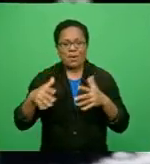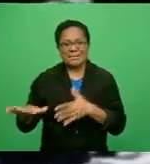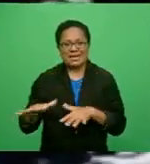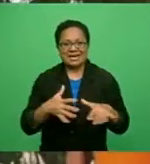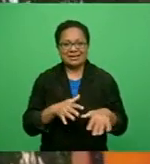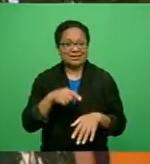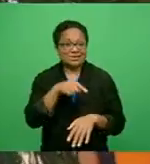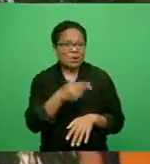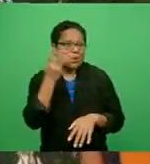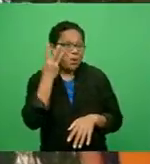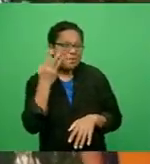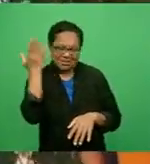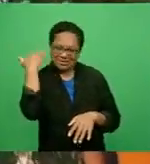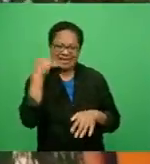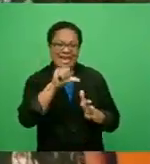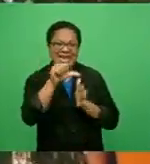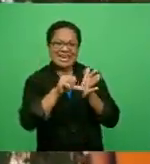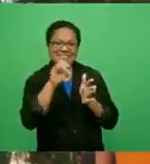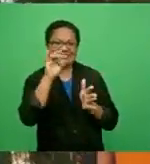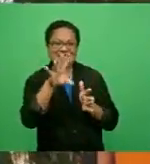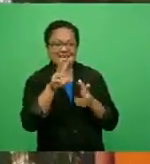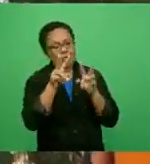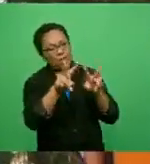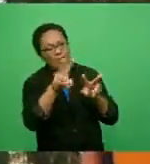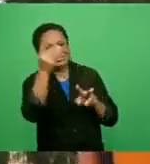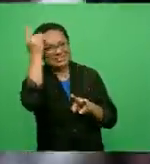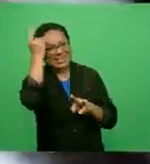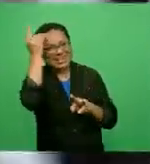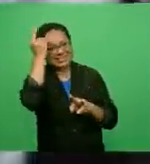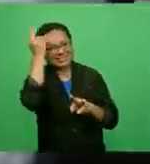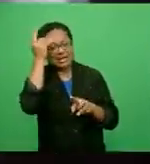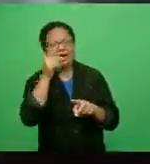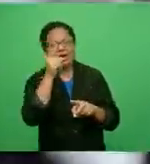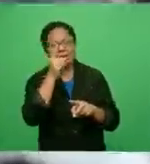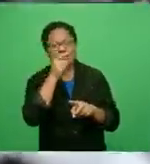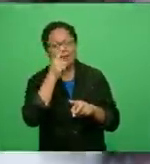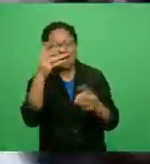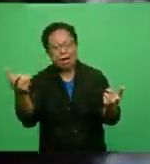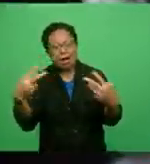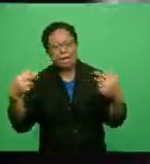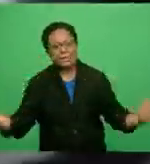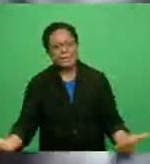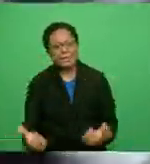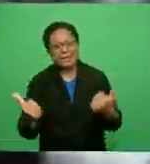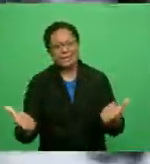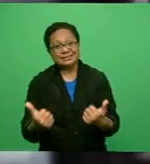Dimbau watched her dad and the Vanua perform in front of thousands, followed by loud cheers.